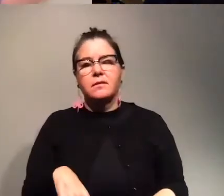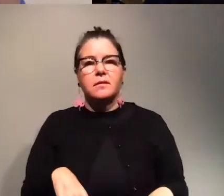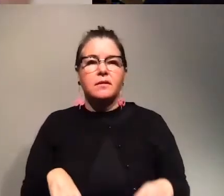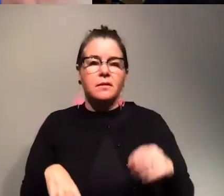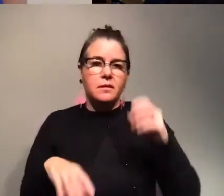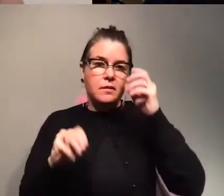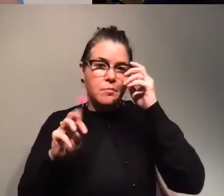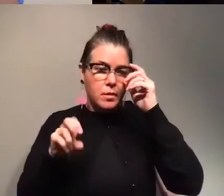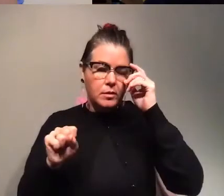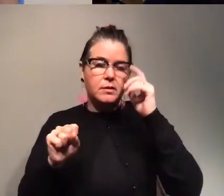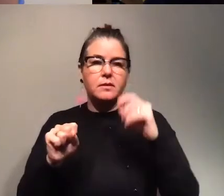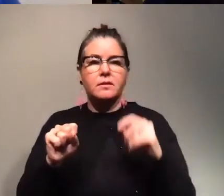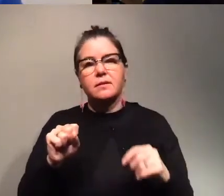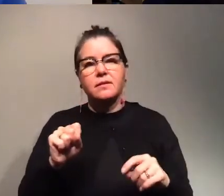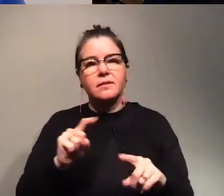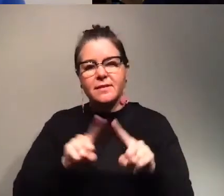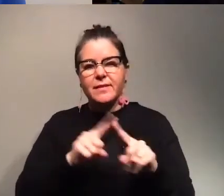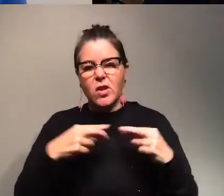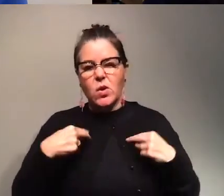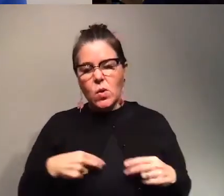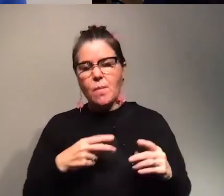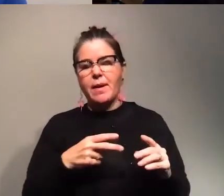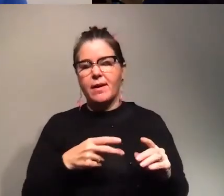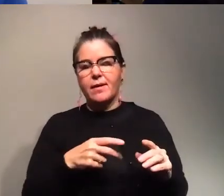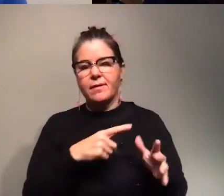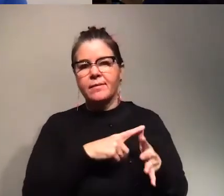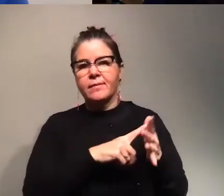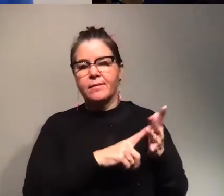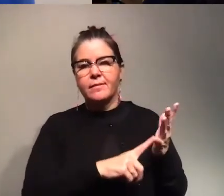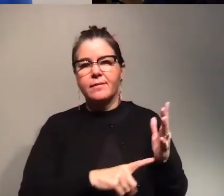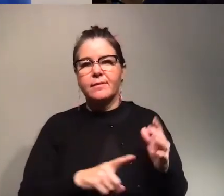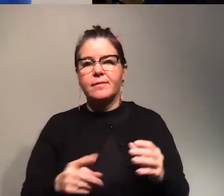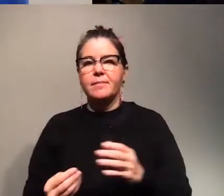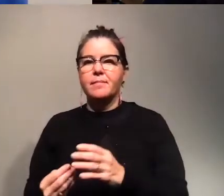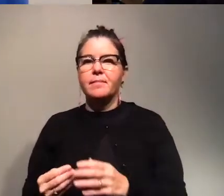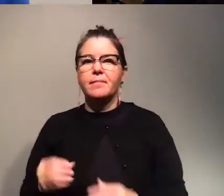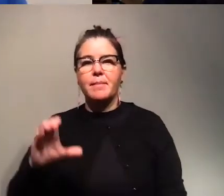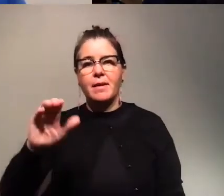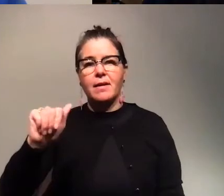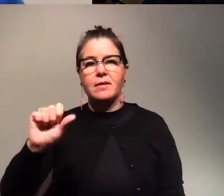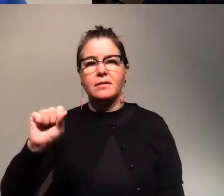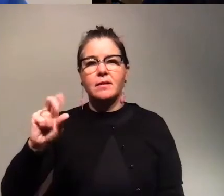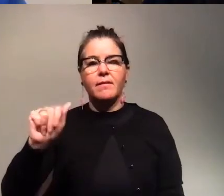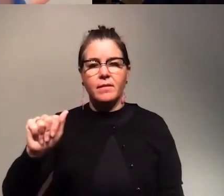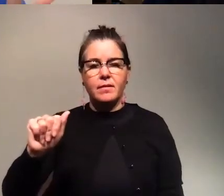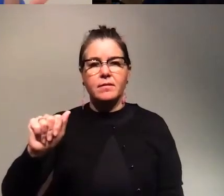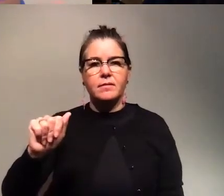and evil and sick and all these viruses right so but maybe casada mosaic disease or yeah